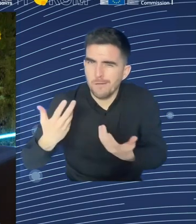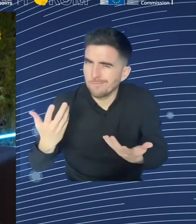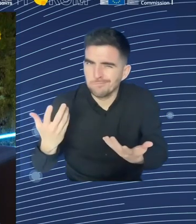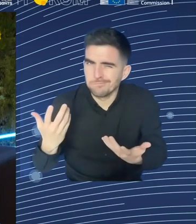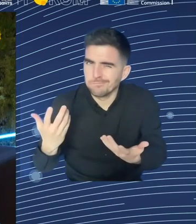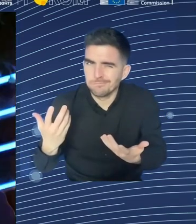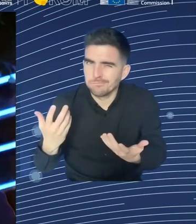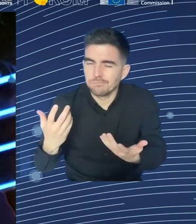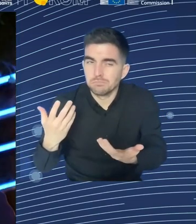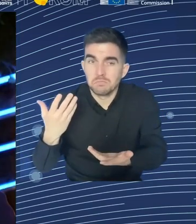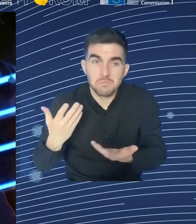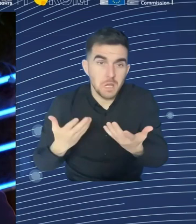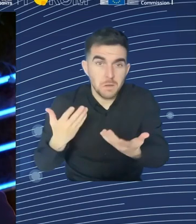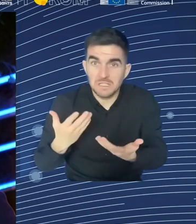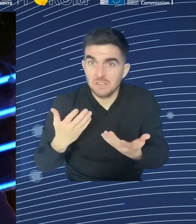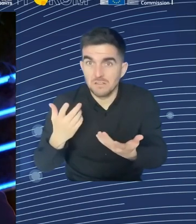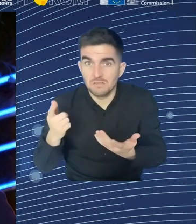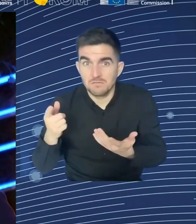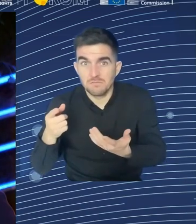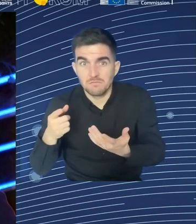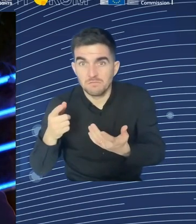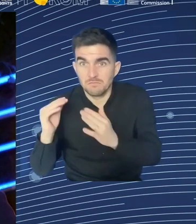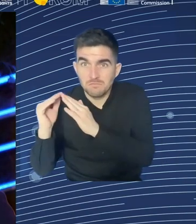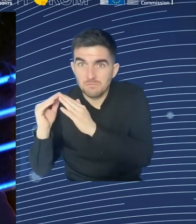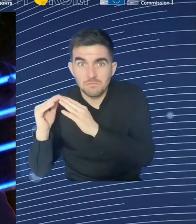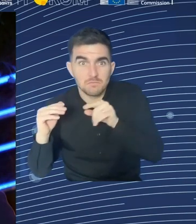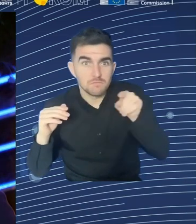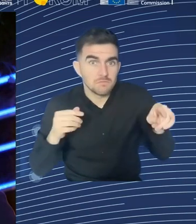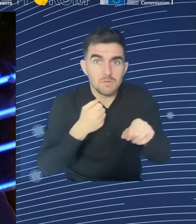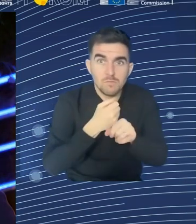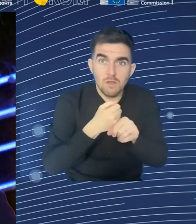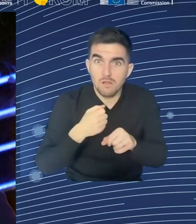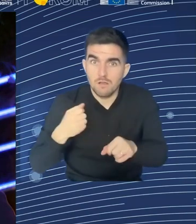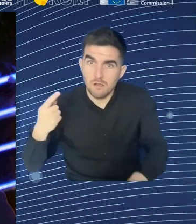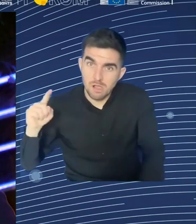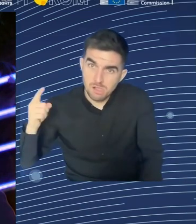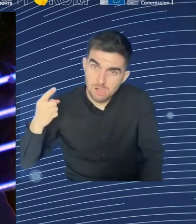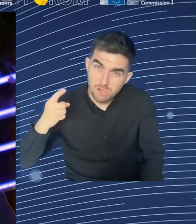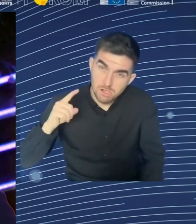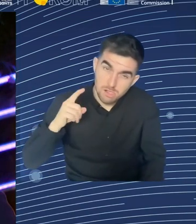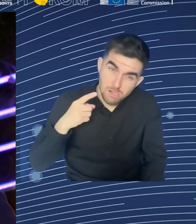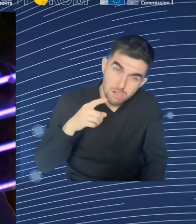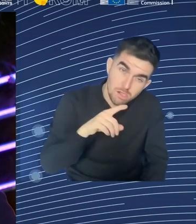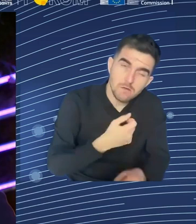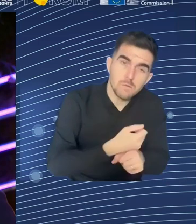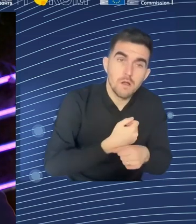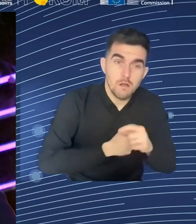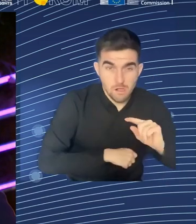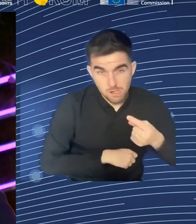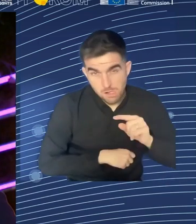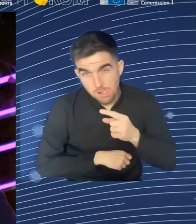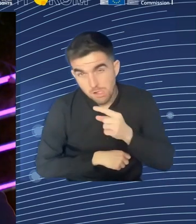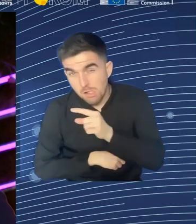workers telling us is that they can't afford to drive to work after Thursday. They actually can't afford to go to work on Friday